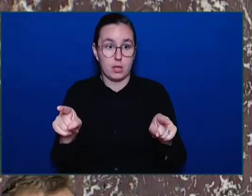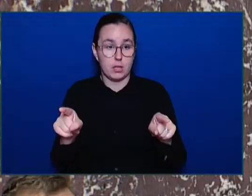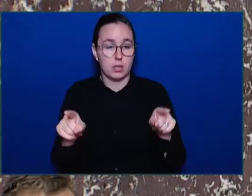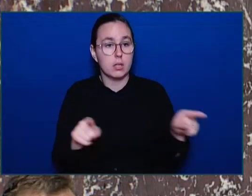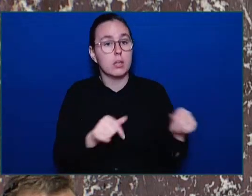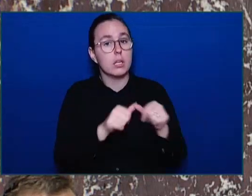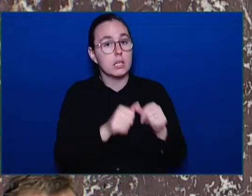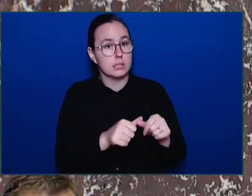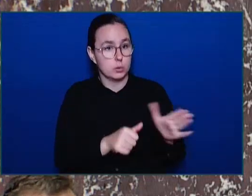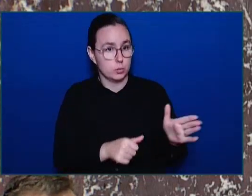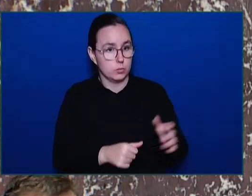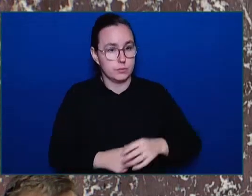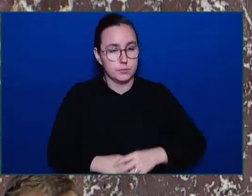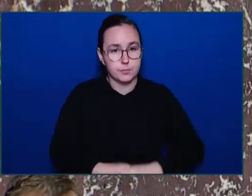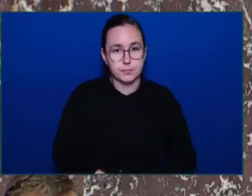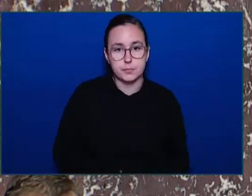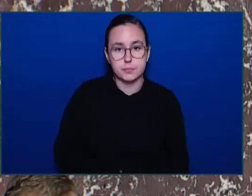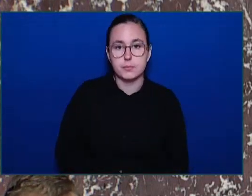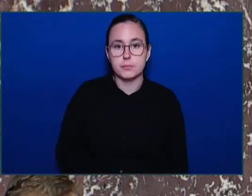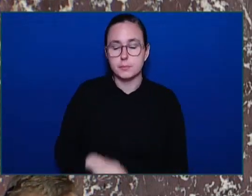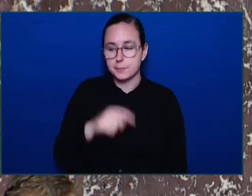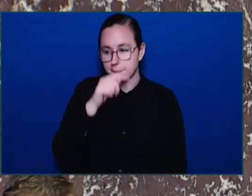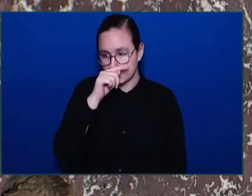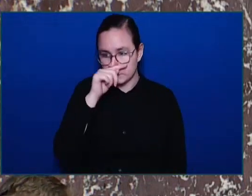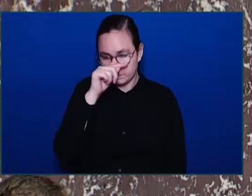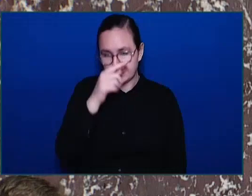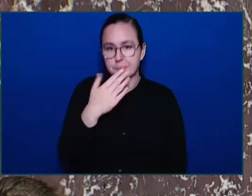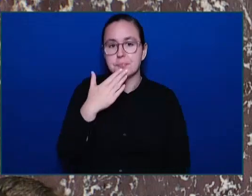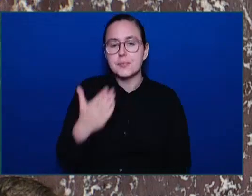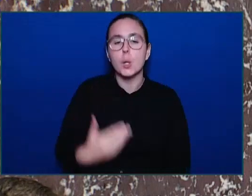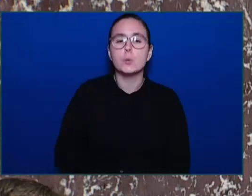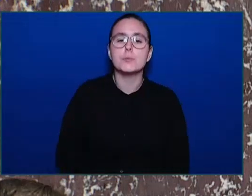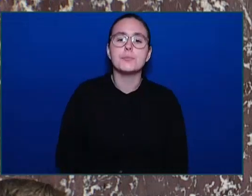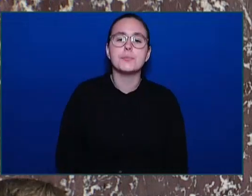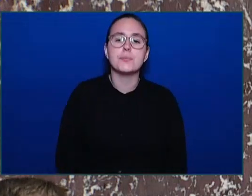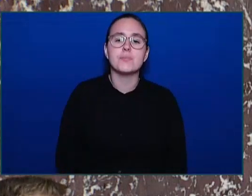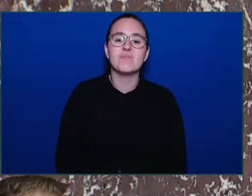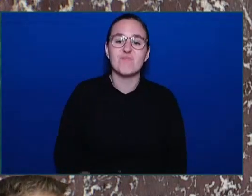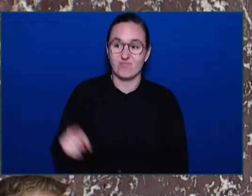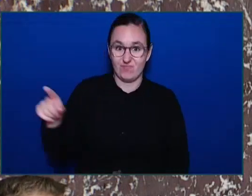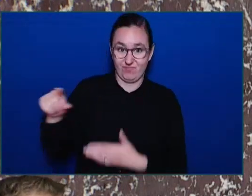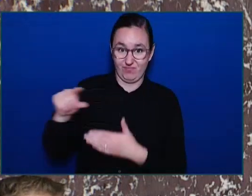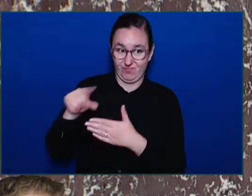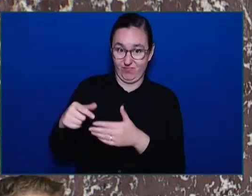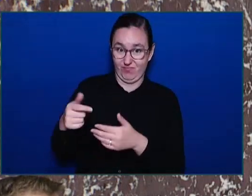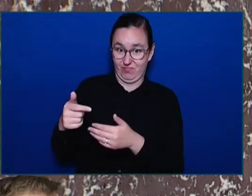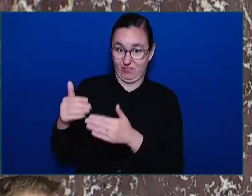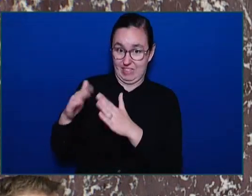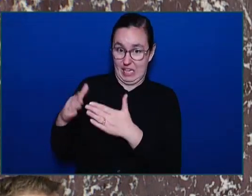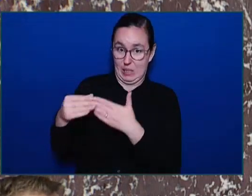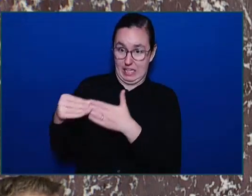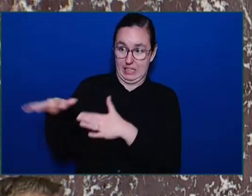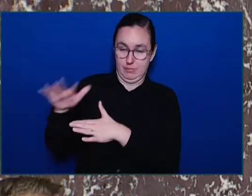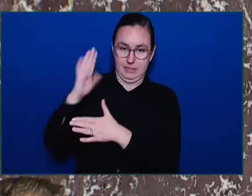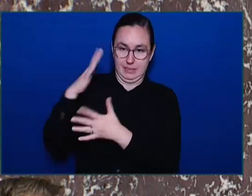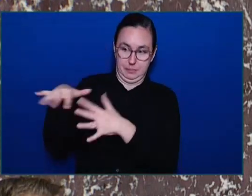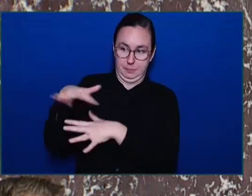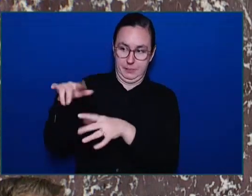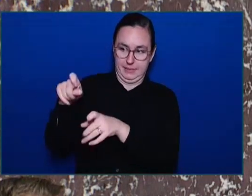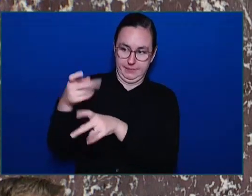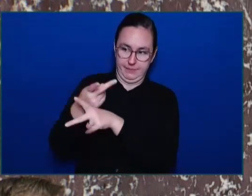people are being attacked